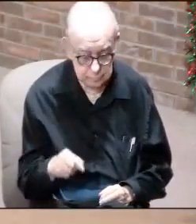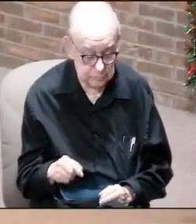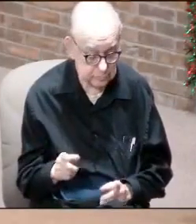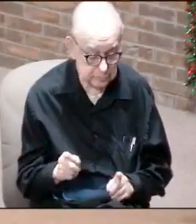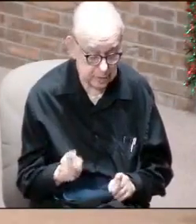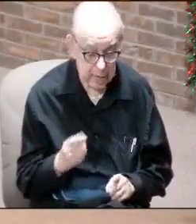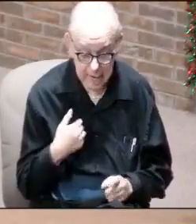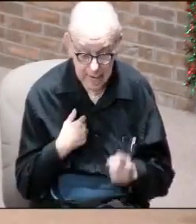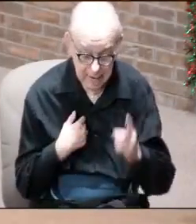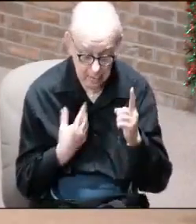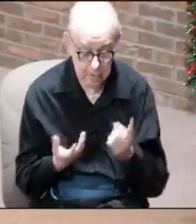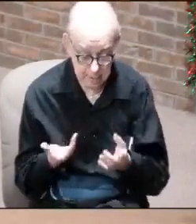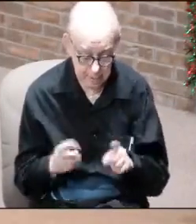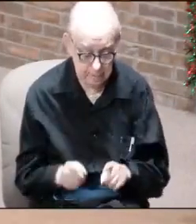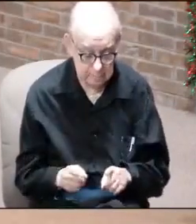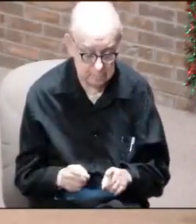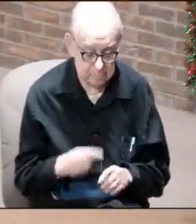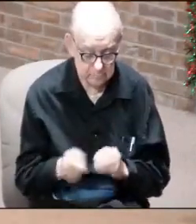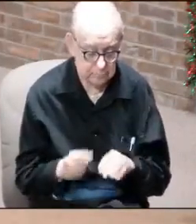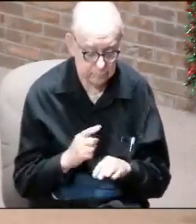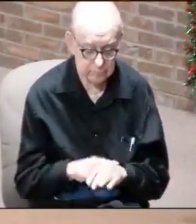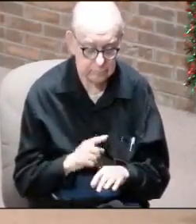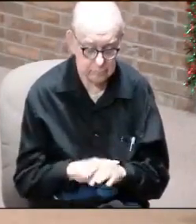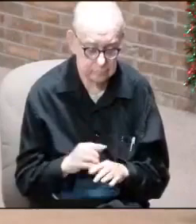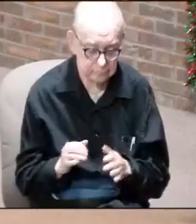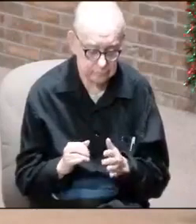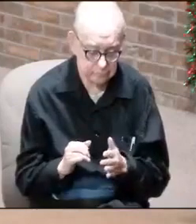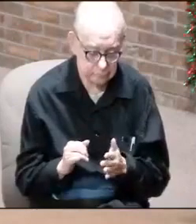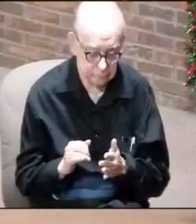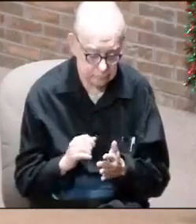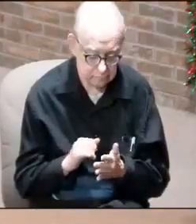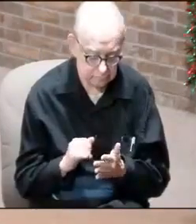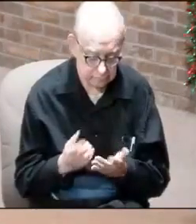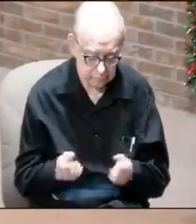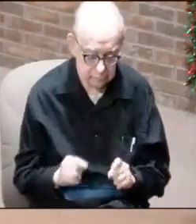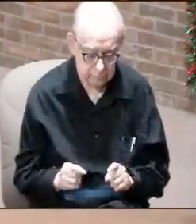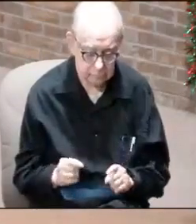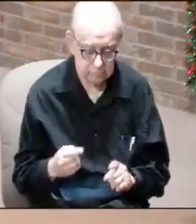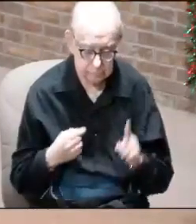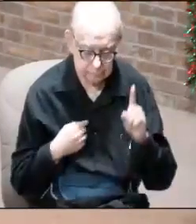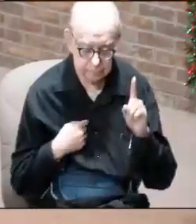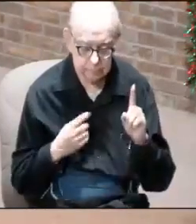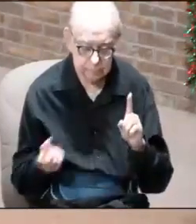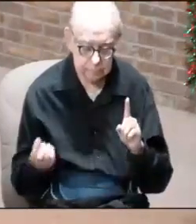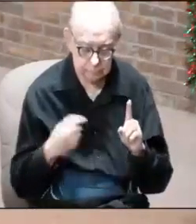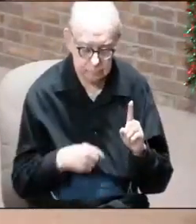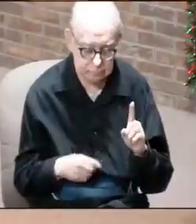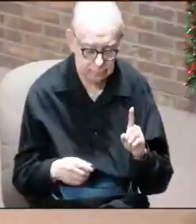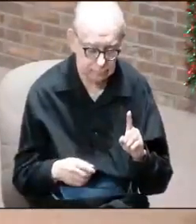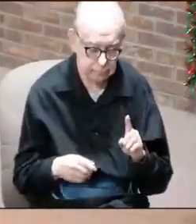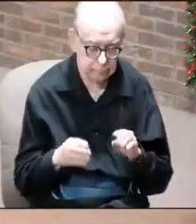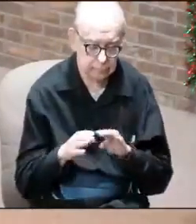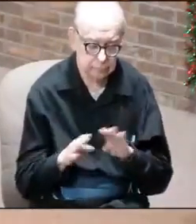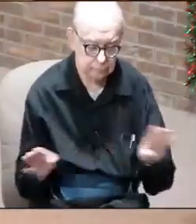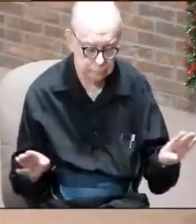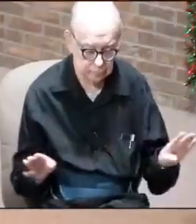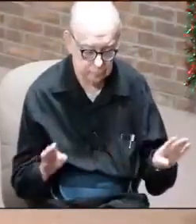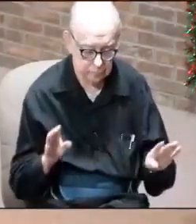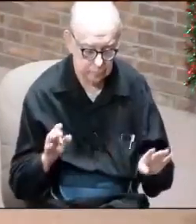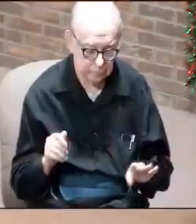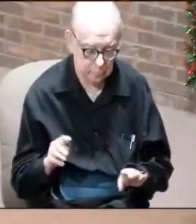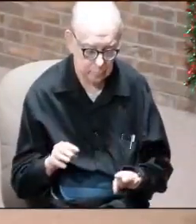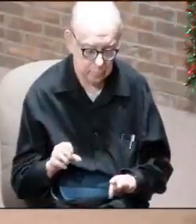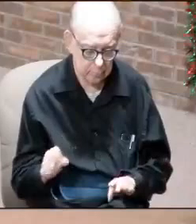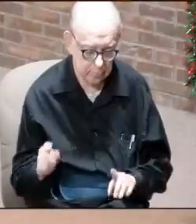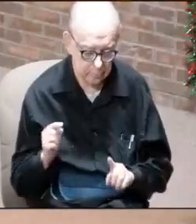want it to come. When it's the end of time and that end time has come, then I'm going to unroll these. And until